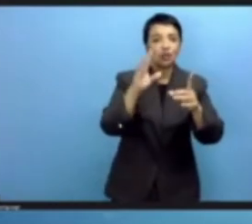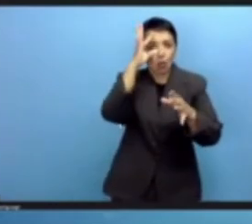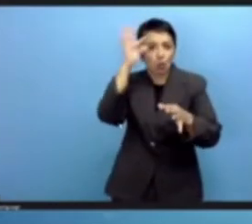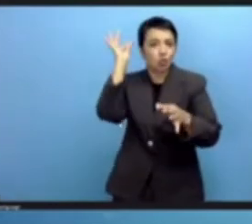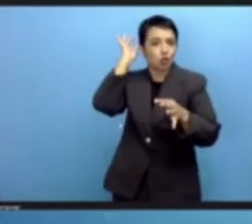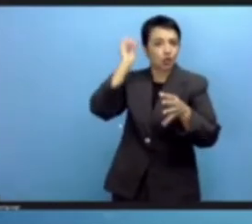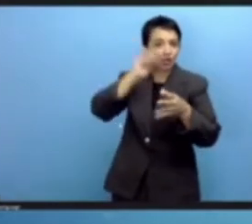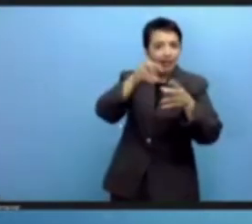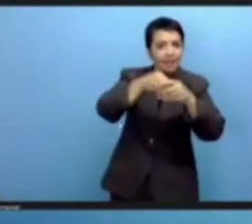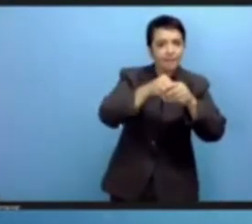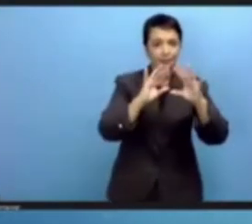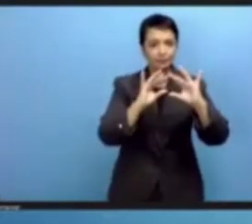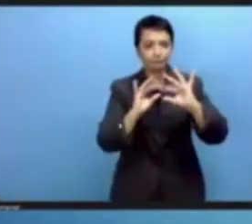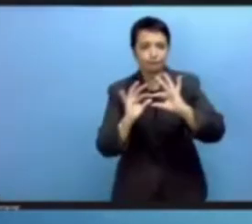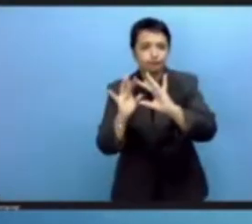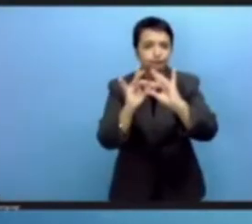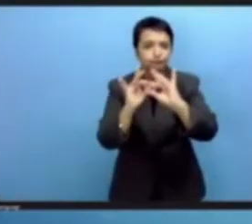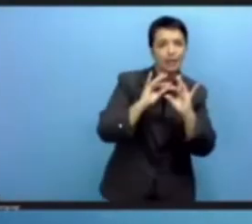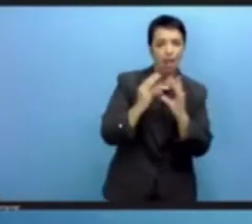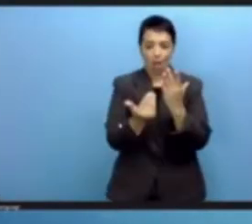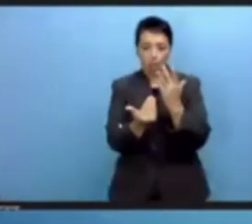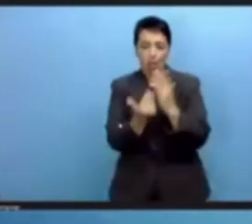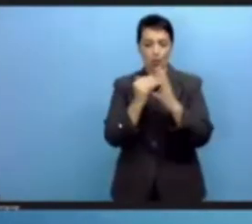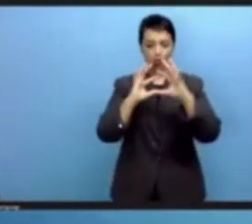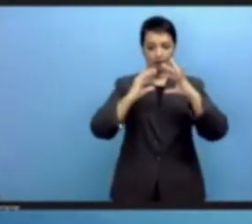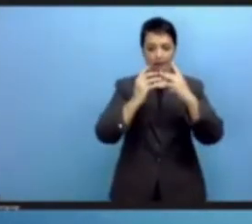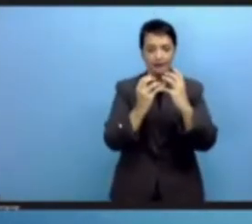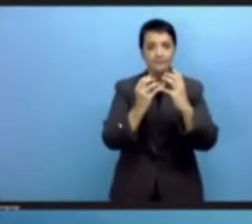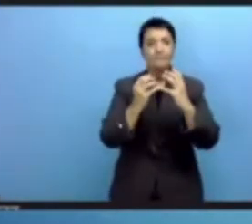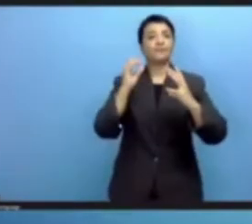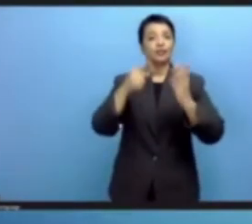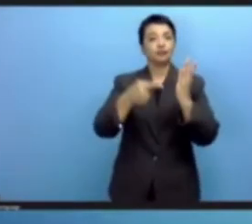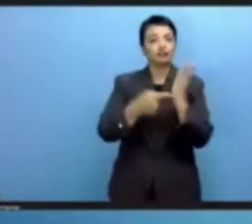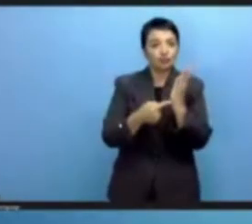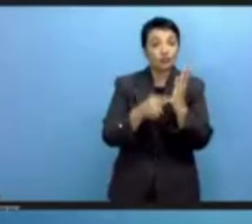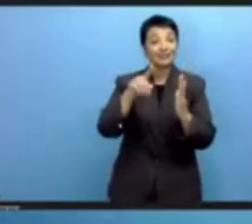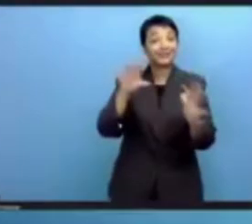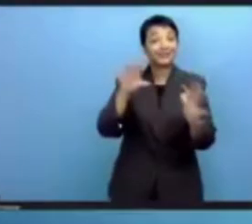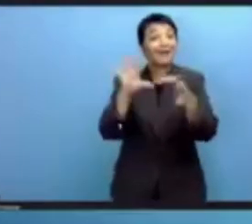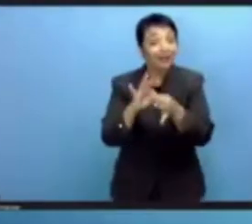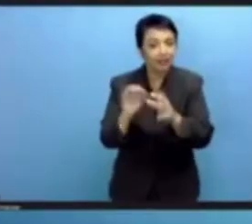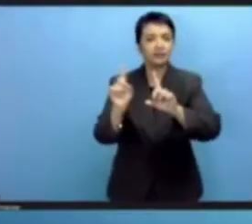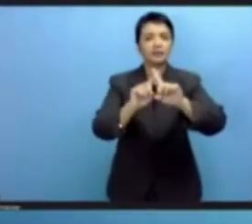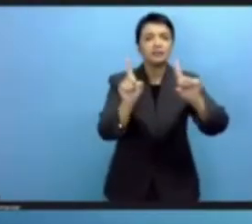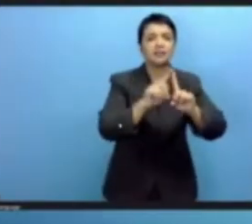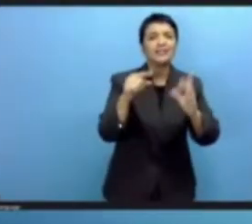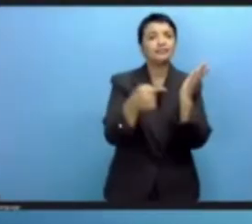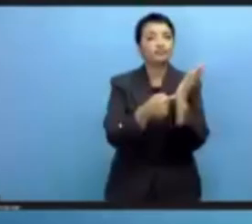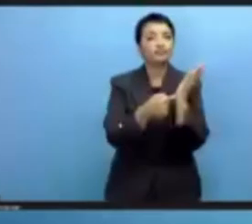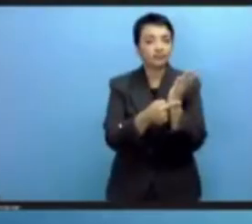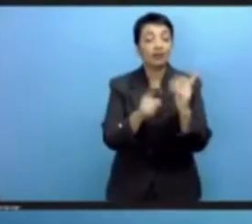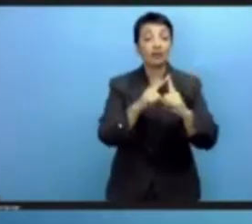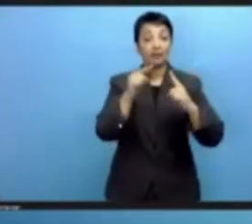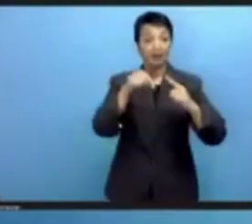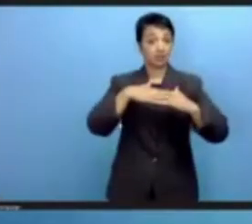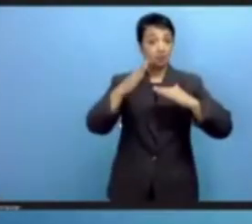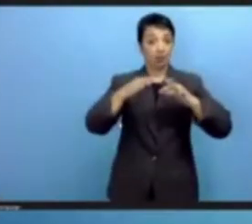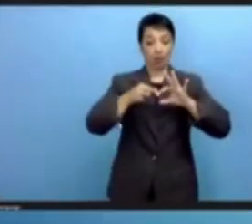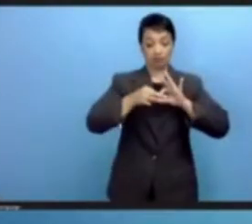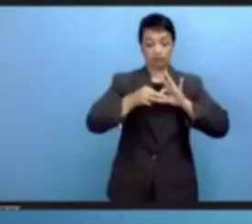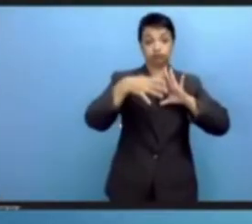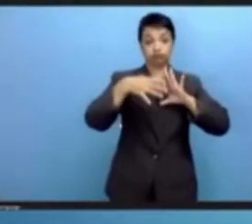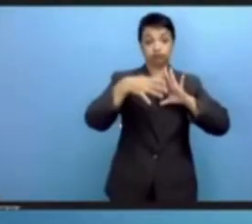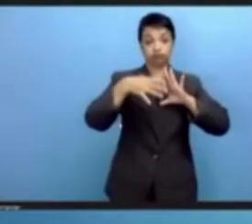technologies which are founded in digital but which are stretching beyond our current policy